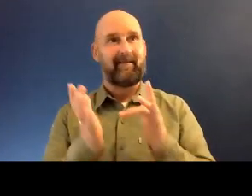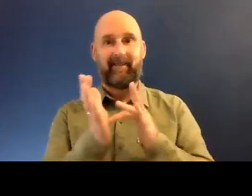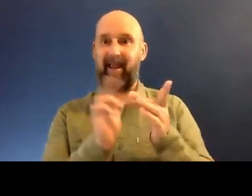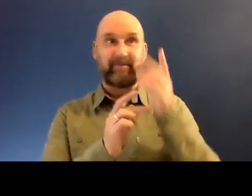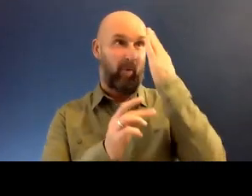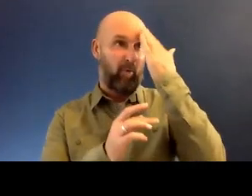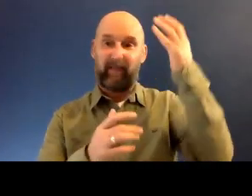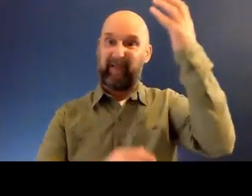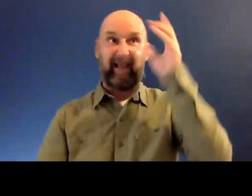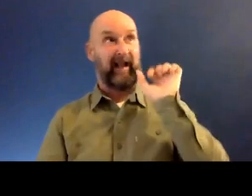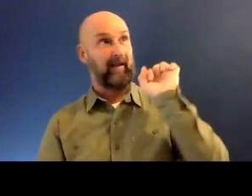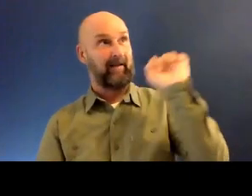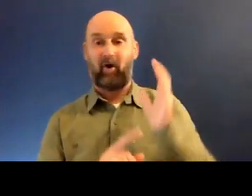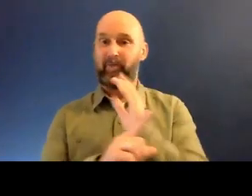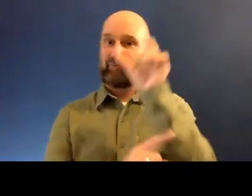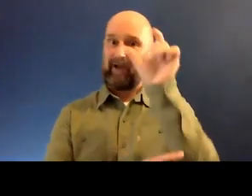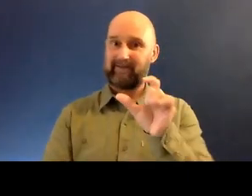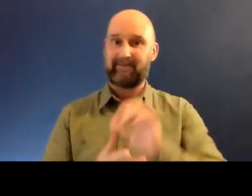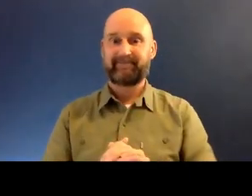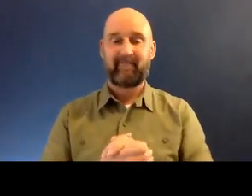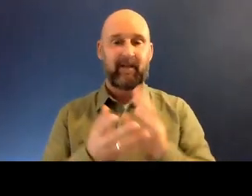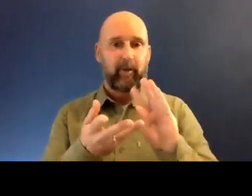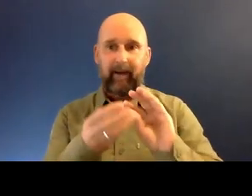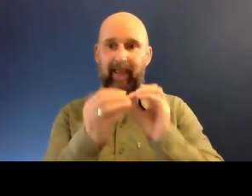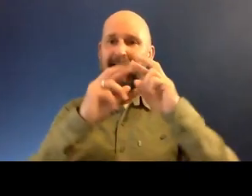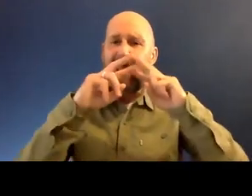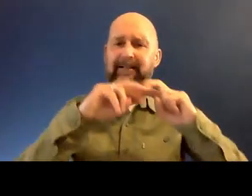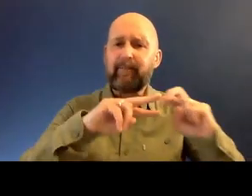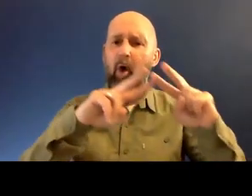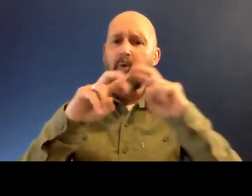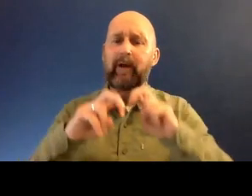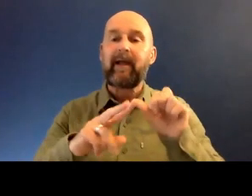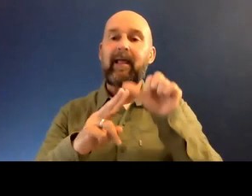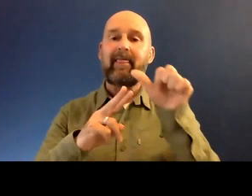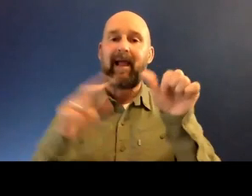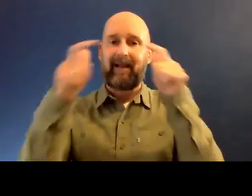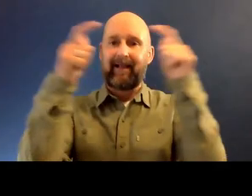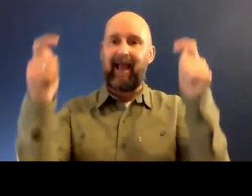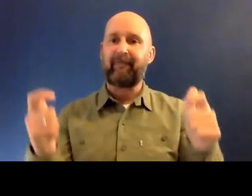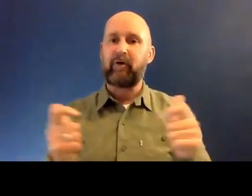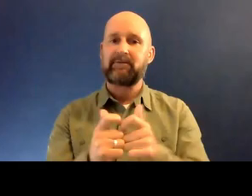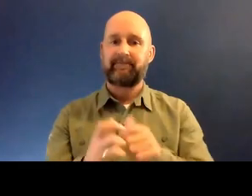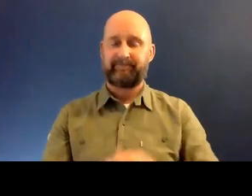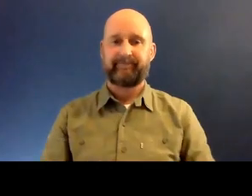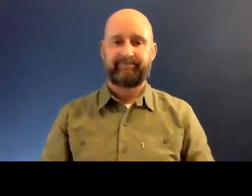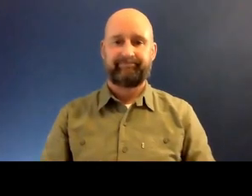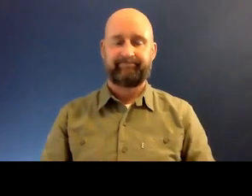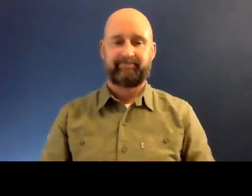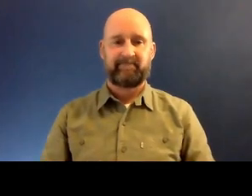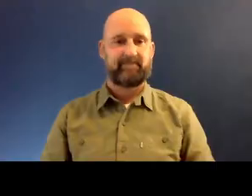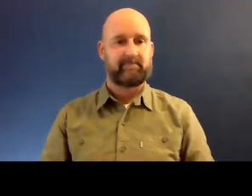King on the right. So just playing, exploring. Then I moved on to canvases. So I worked a lot with canvases.